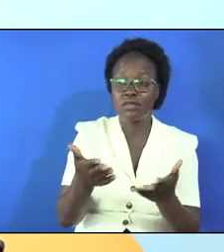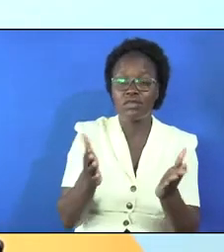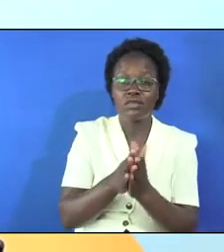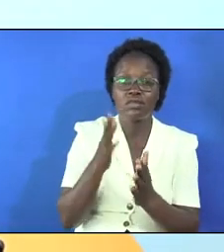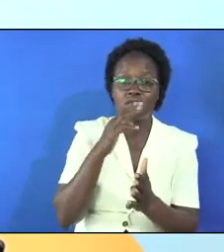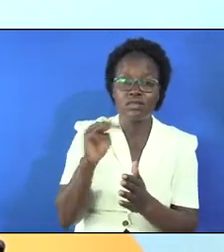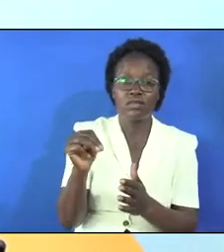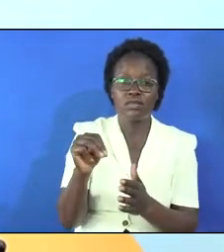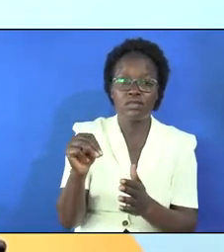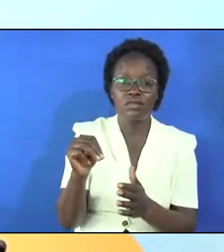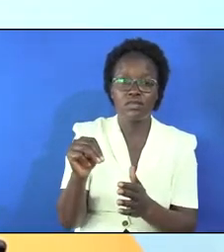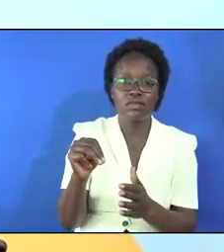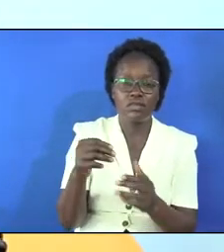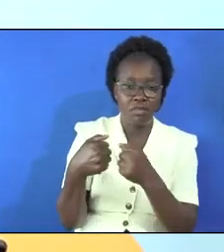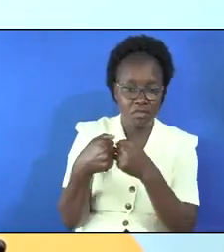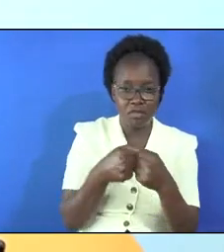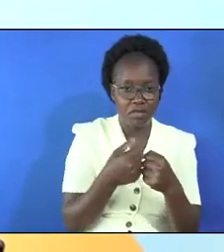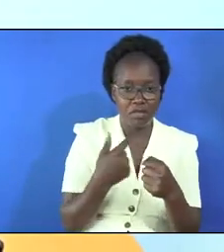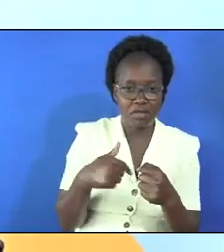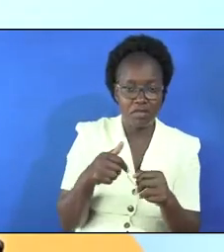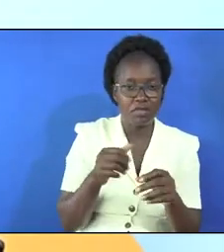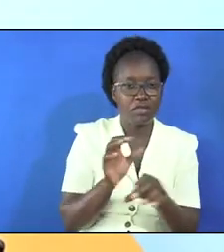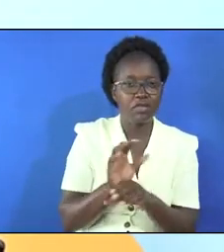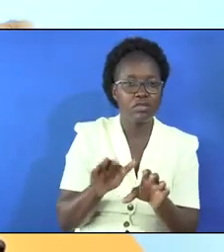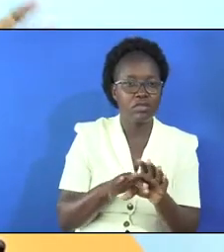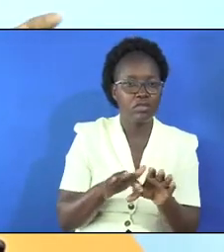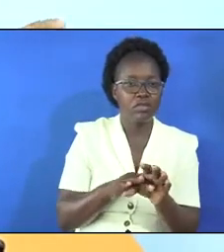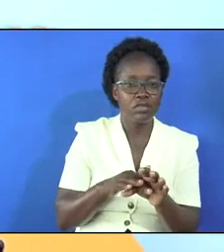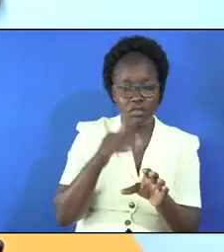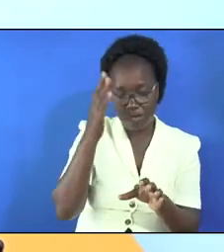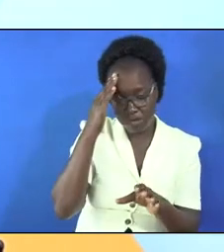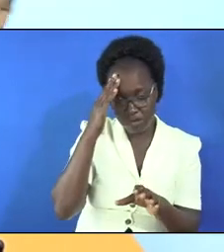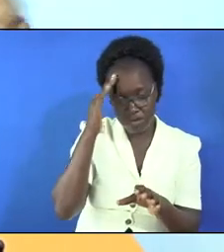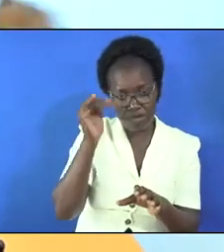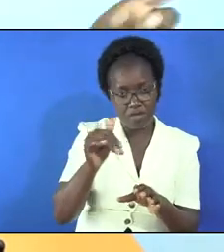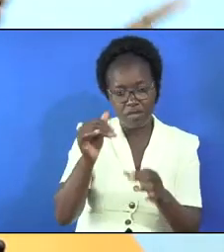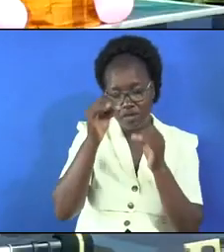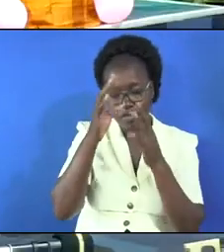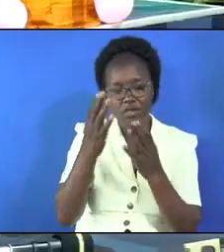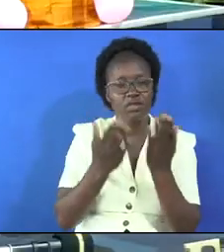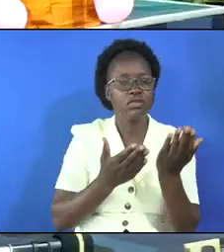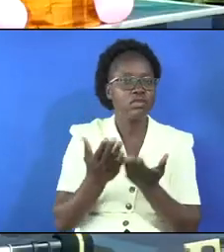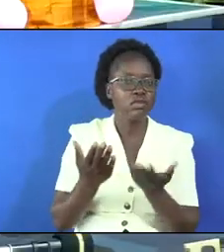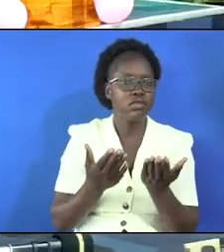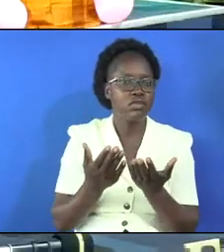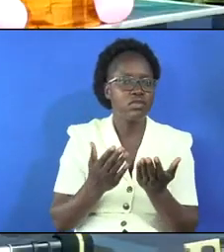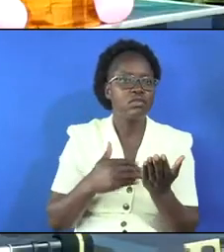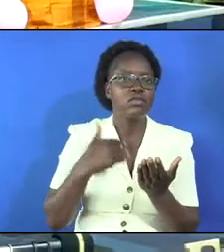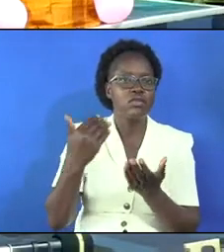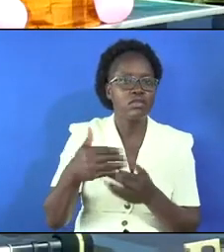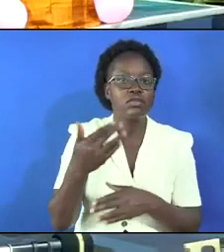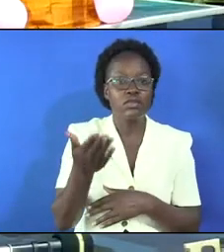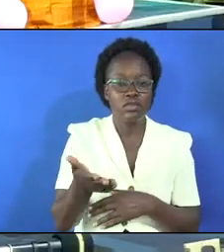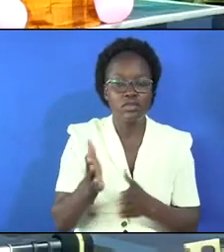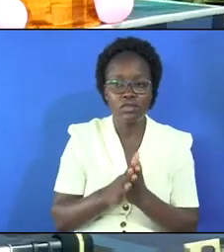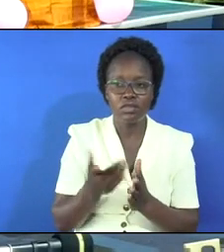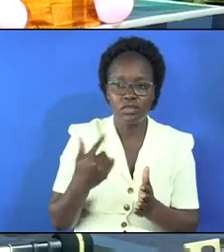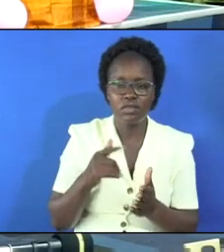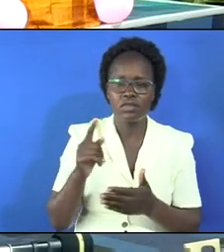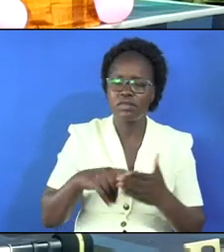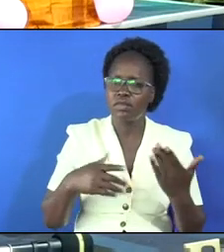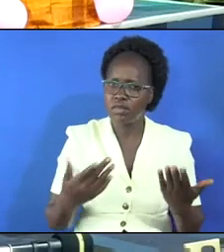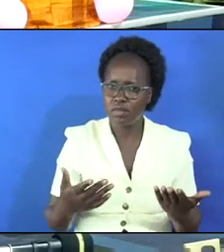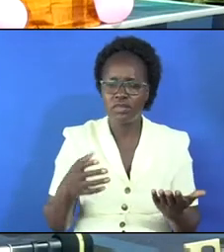with them and i want to challenge us church members that we know that the god we serve is ever there with us